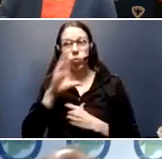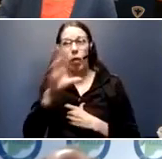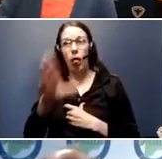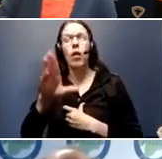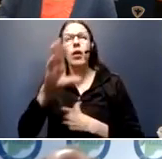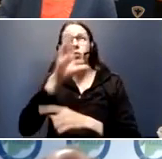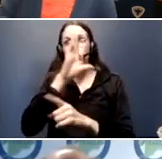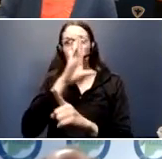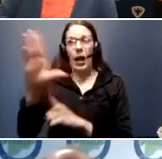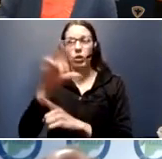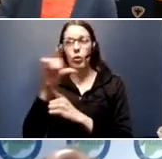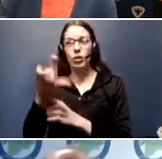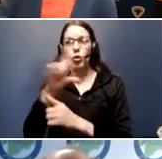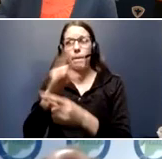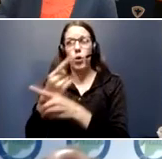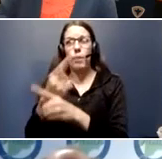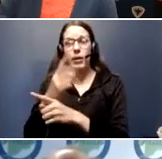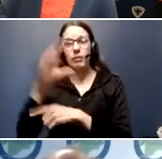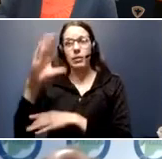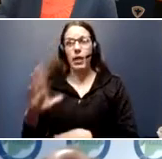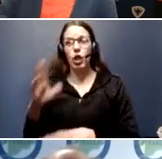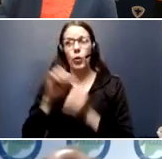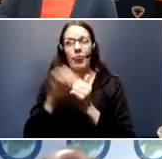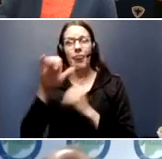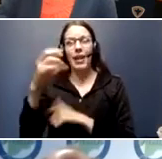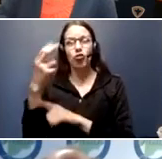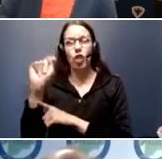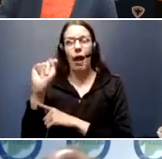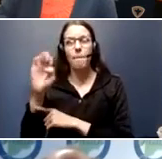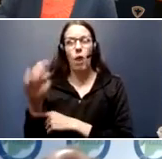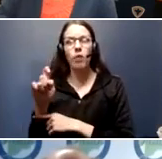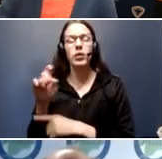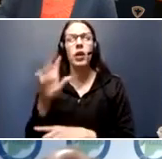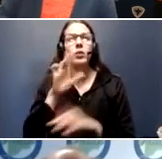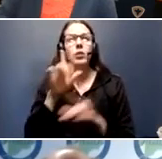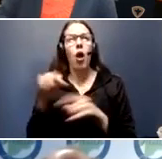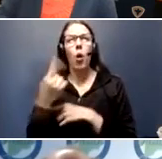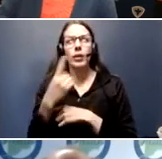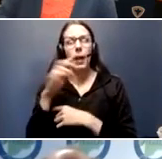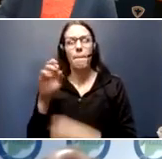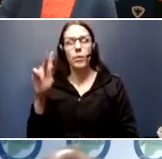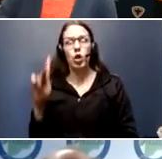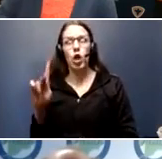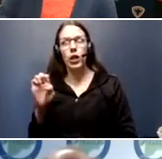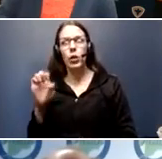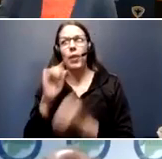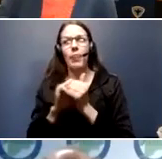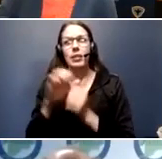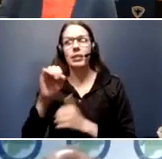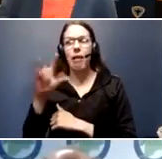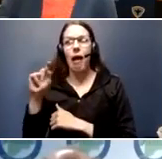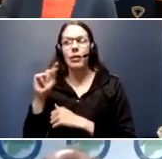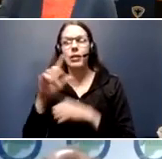your question to the speaker within the chat box, and then as always, Brooke Barnes of the Scott County Health Department will